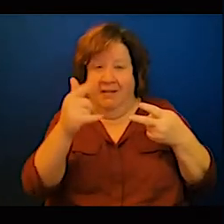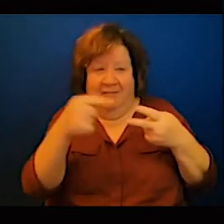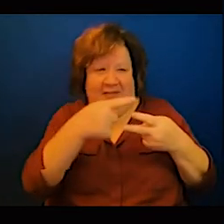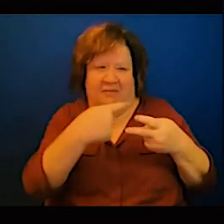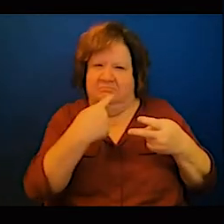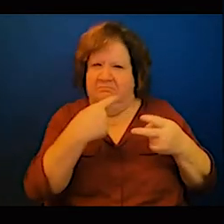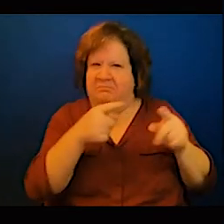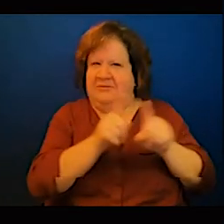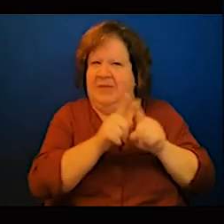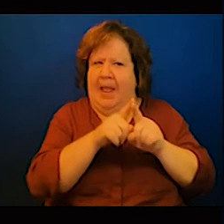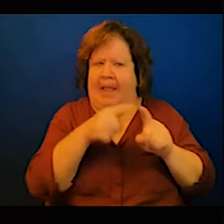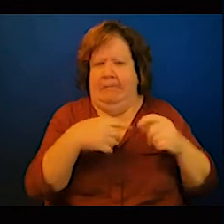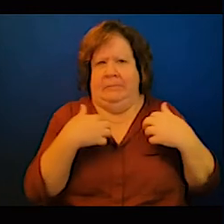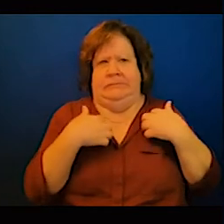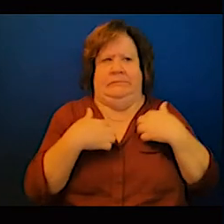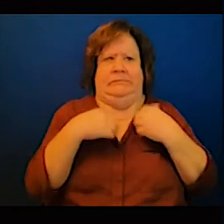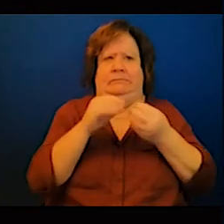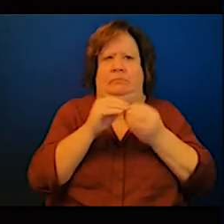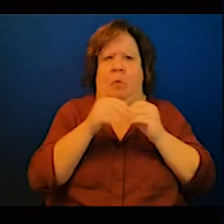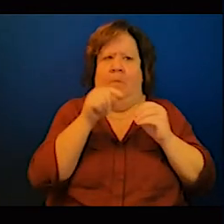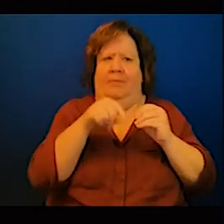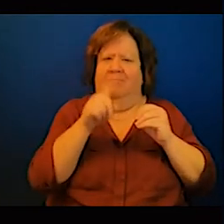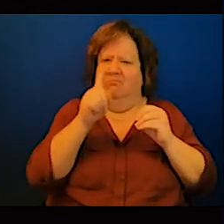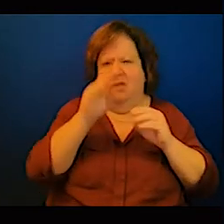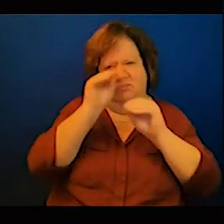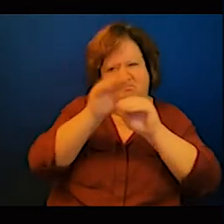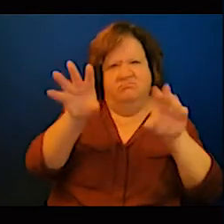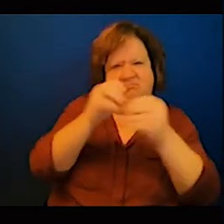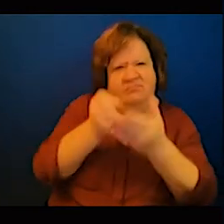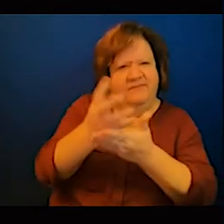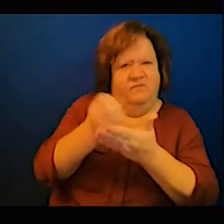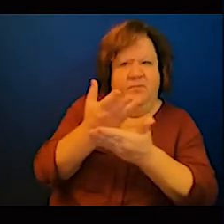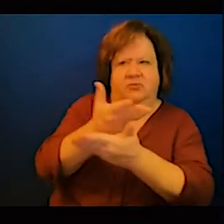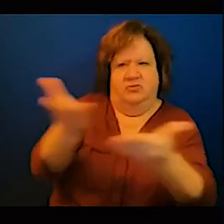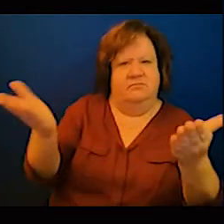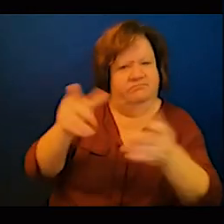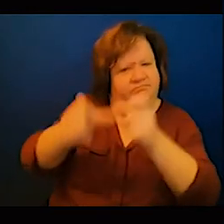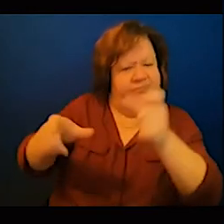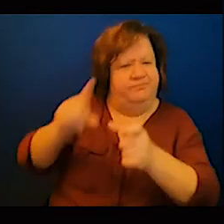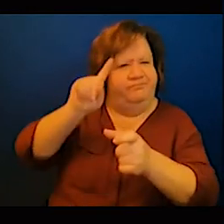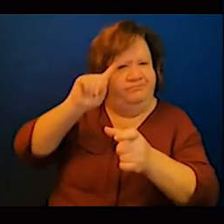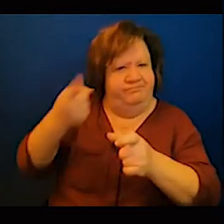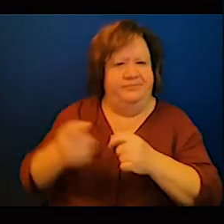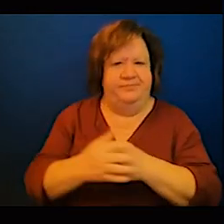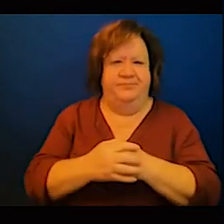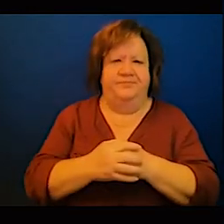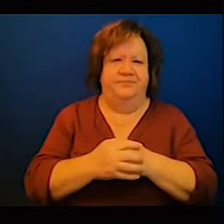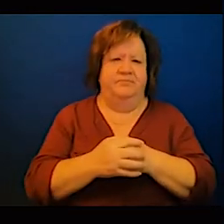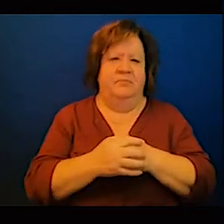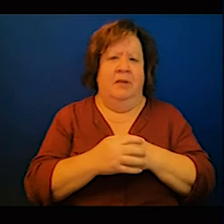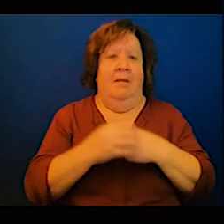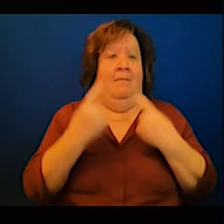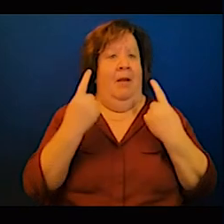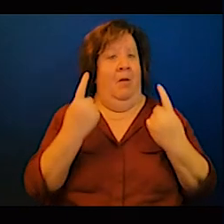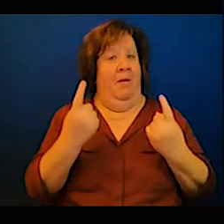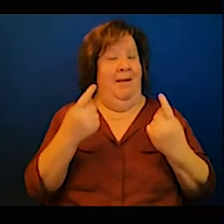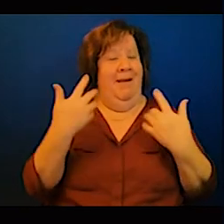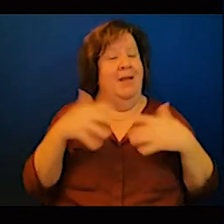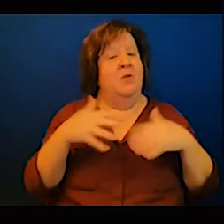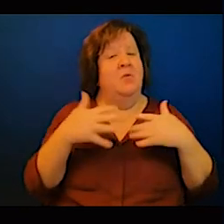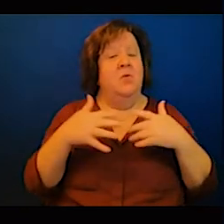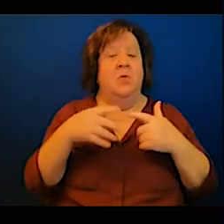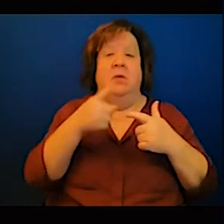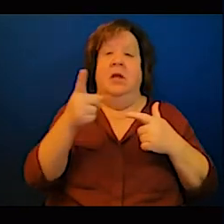involvement a conducive investment environment has been talked about but also for example